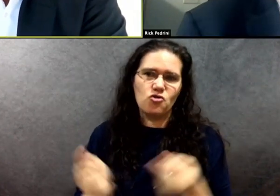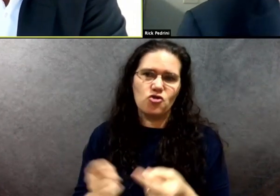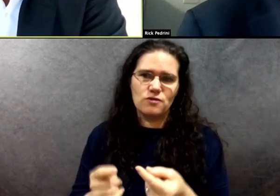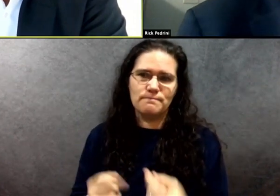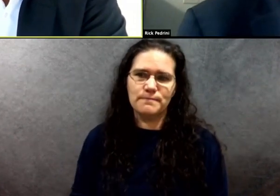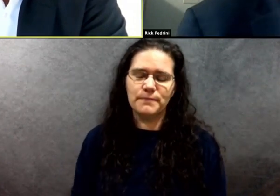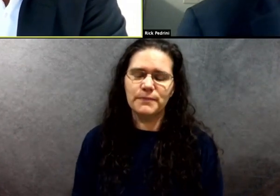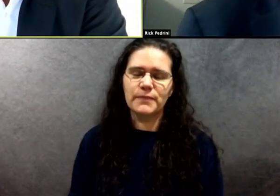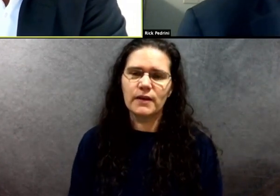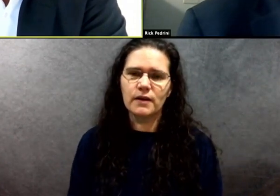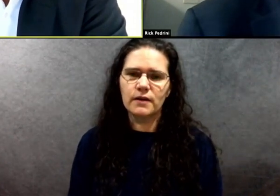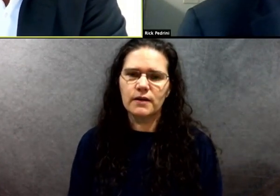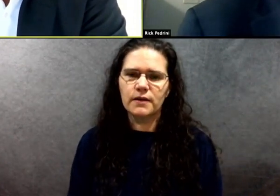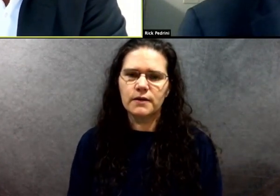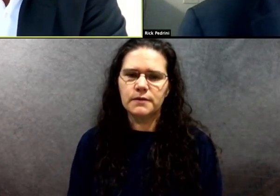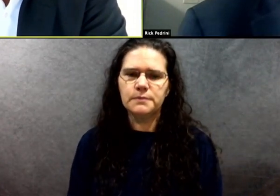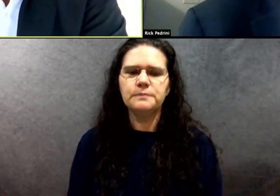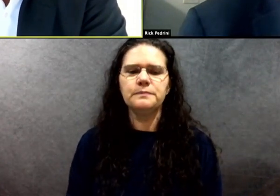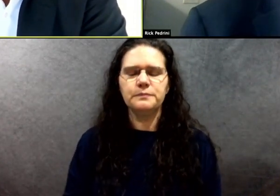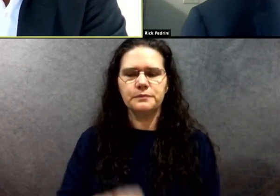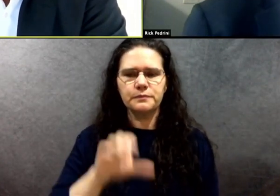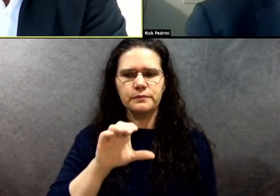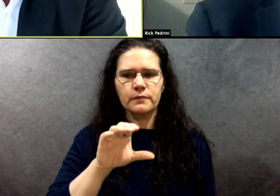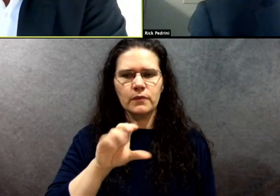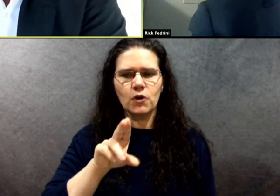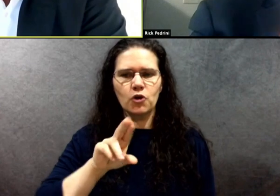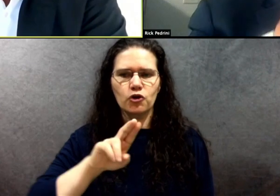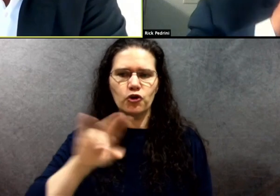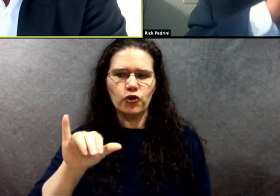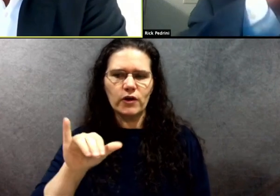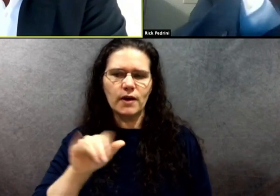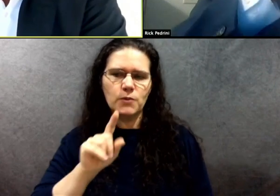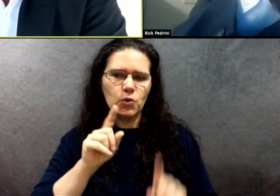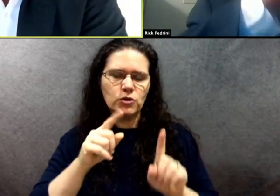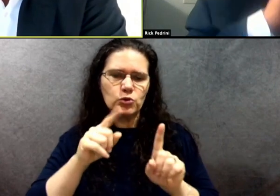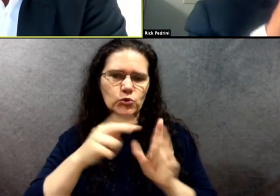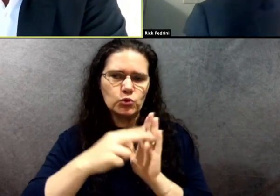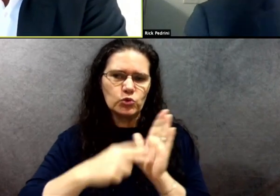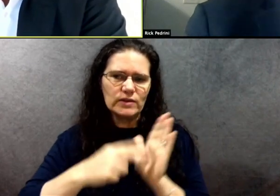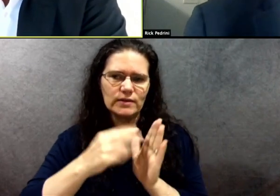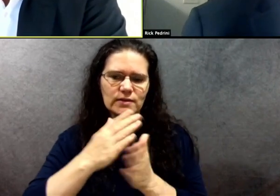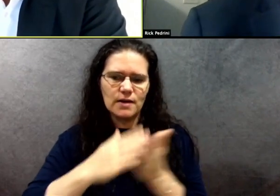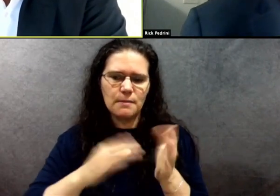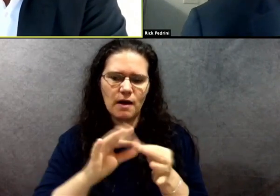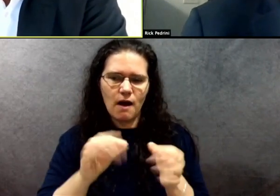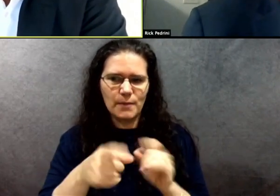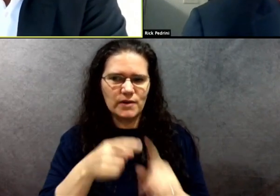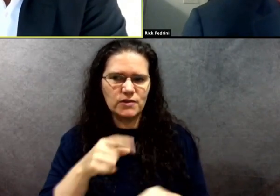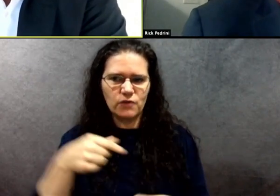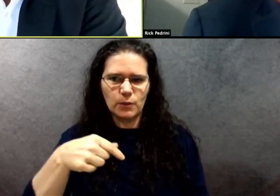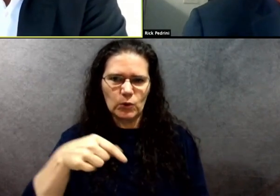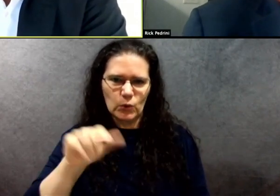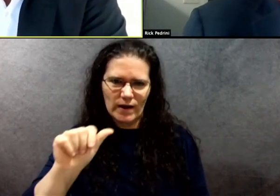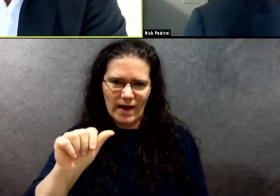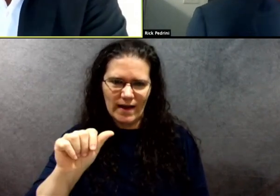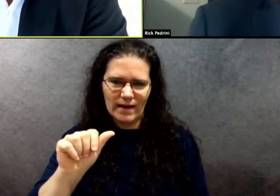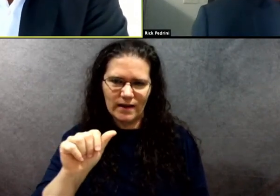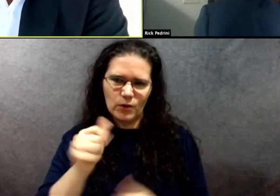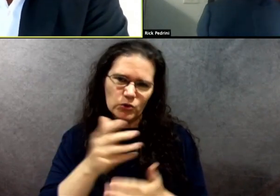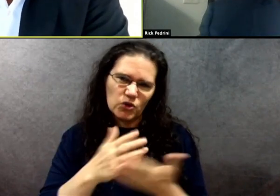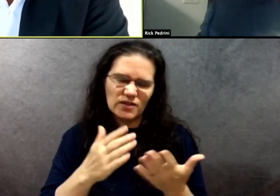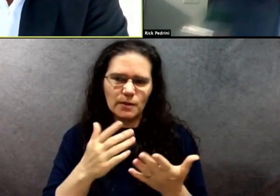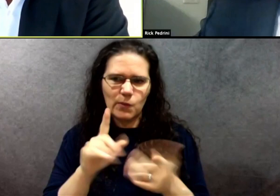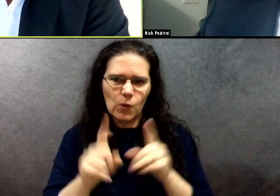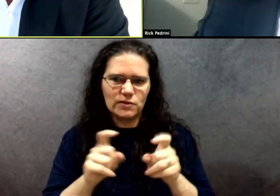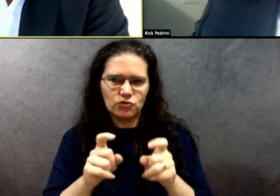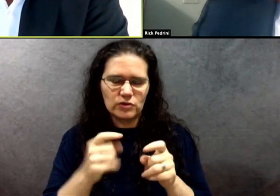I'm going to read some of the, uh, pieces in the Q and a, um, Lieutenant Pedrini, because these are some of the questions I would have for you anyway. think